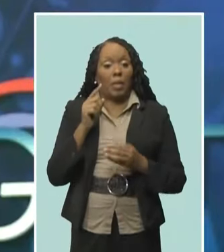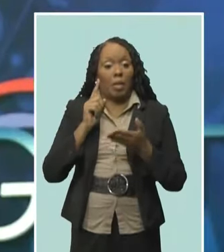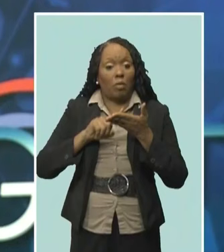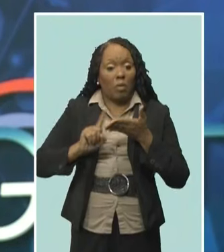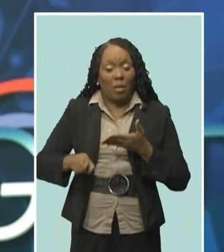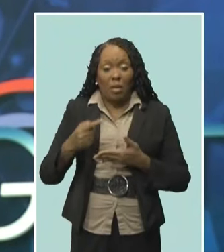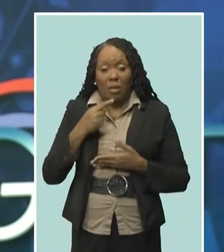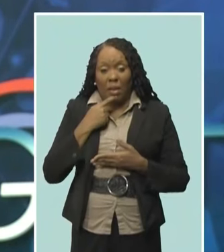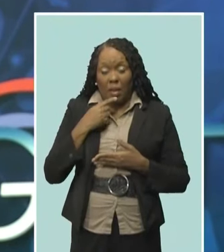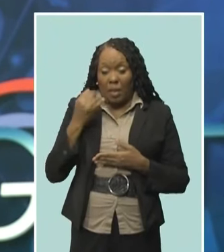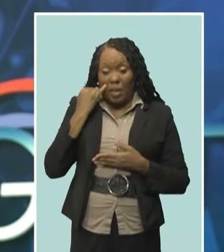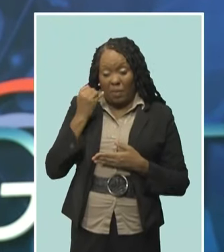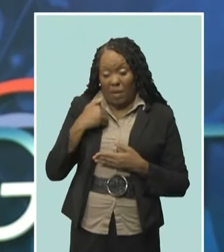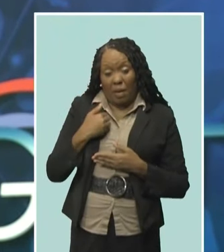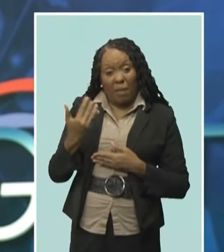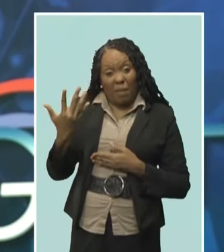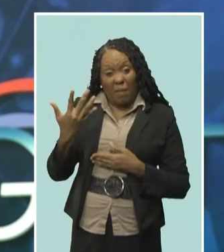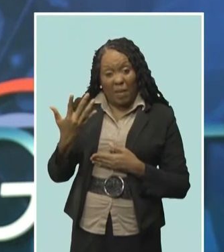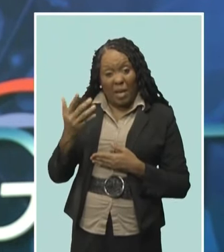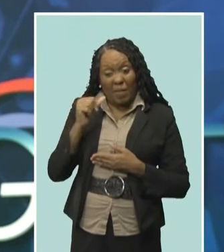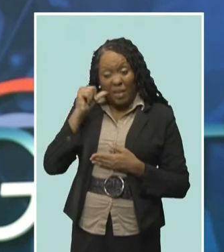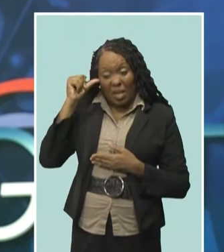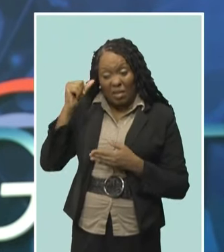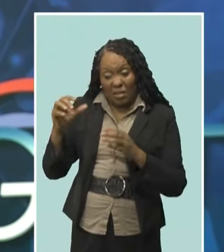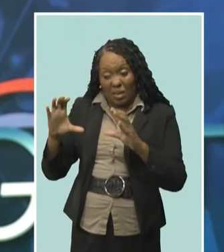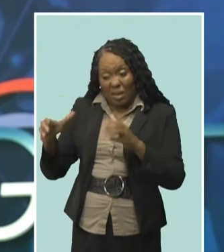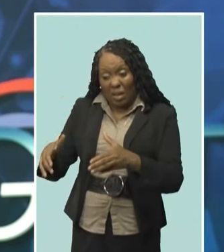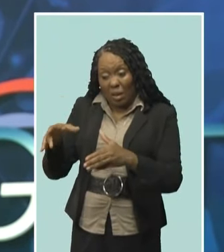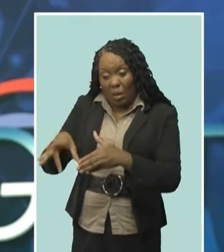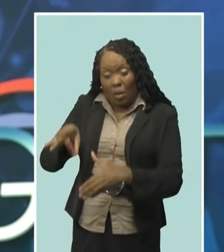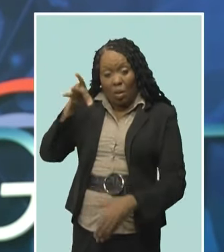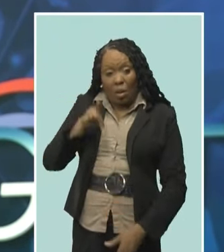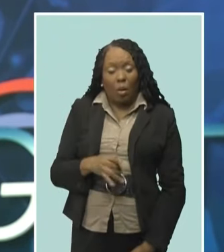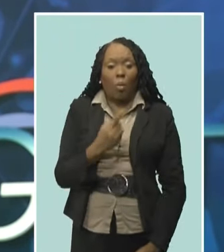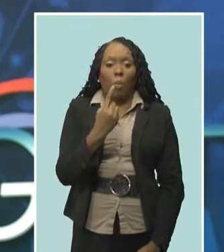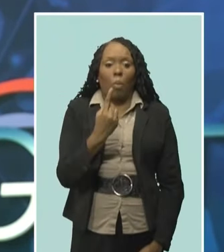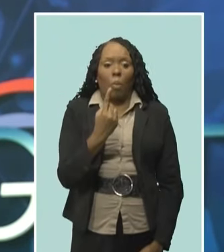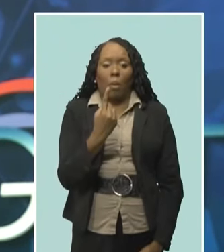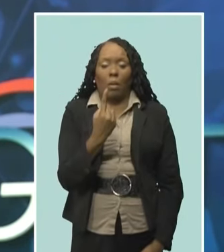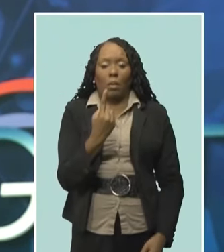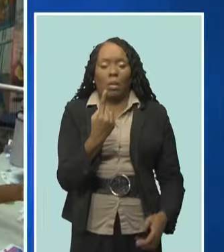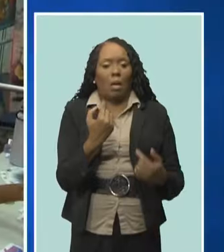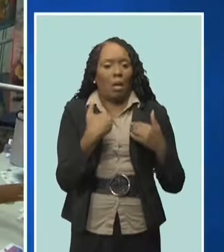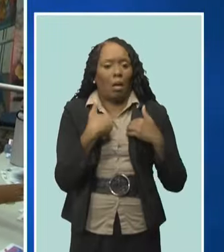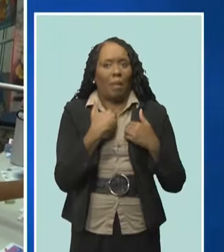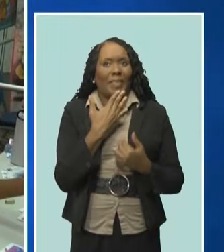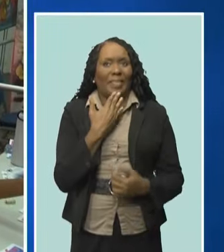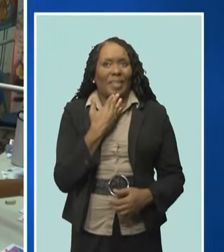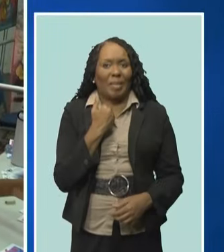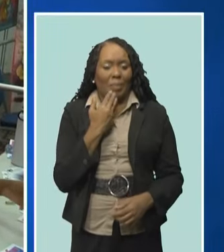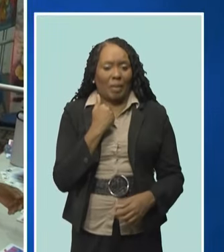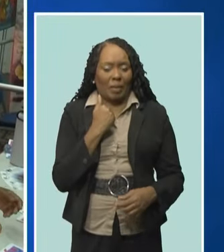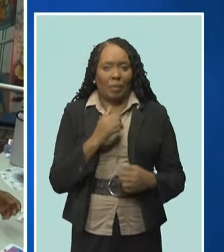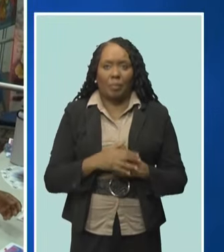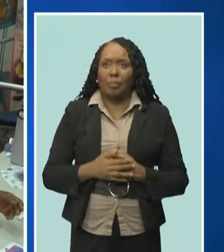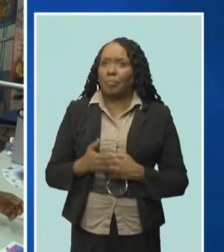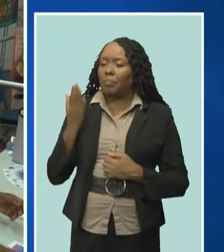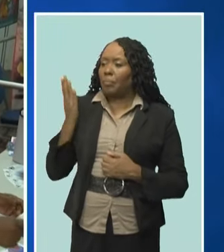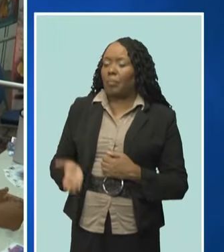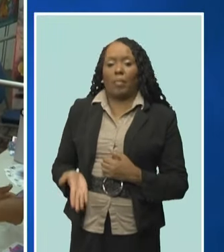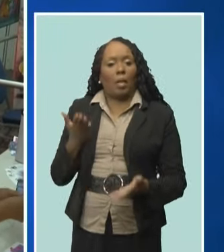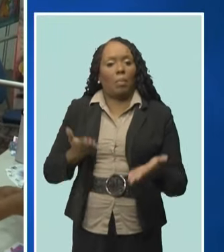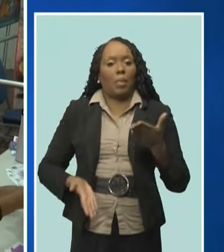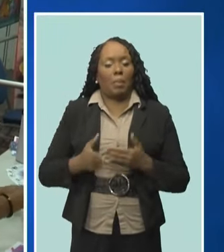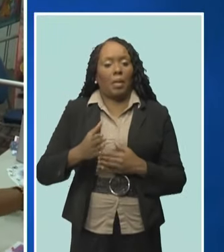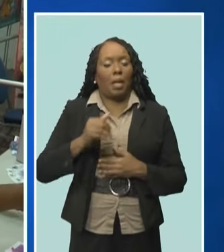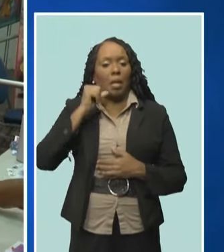diabetic, but there are a lot of cases that went undiagnosed. They may not know it. There's a lot of undiagnosed cases,